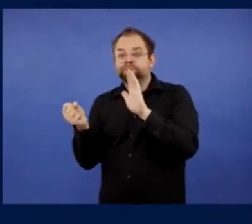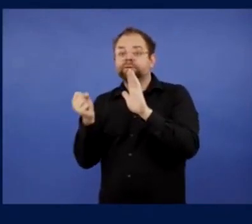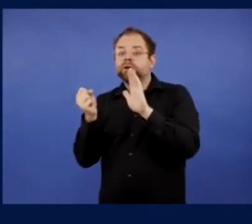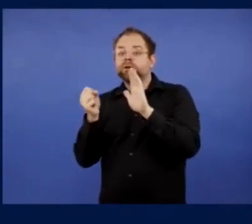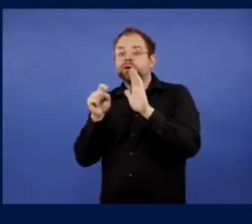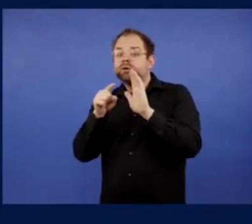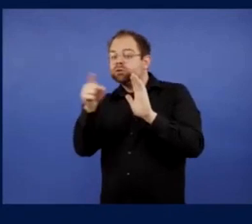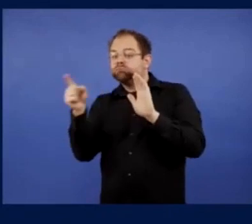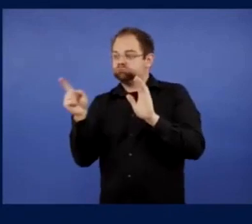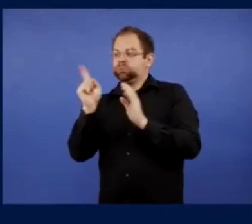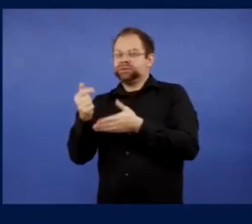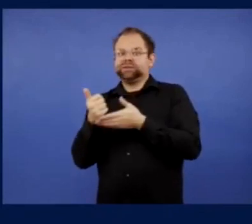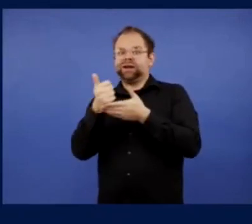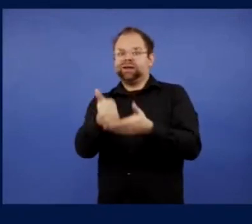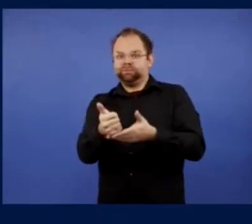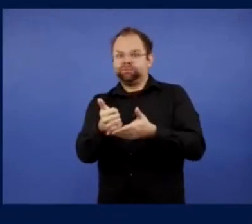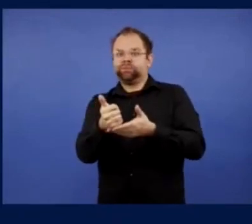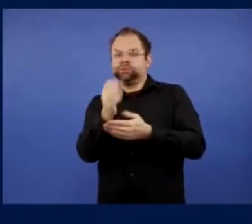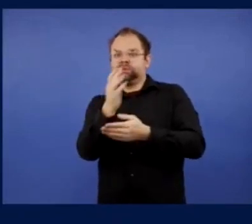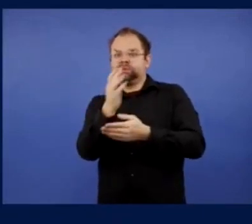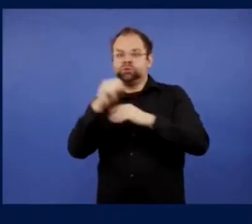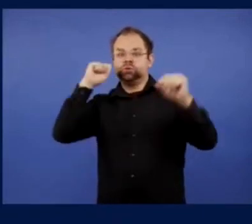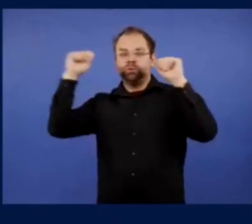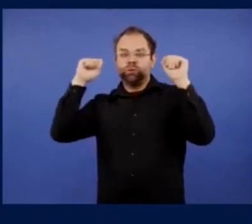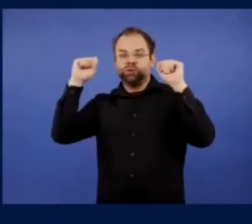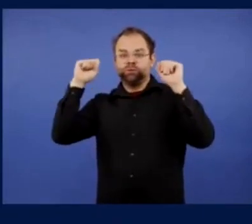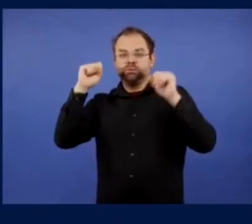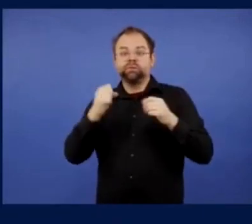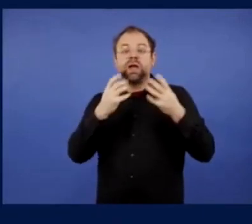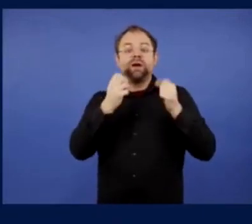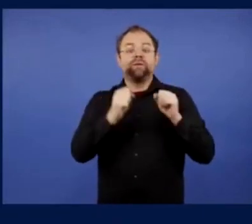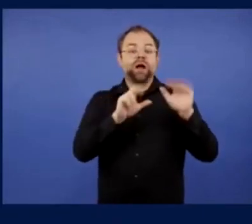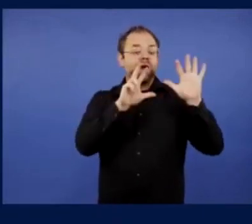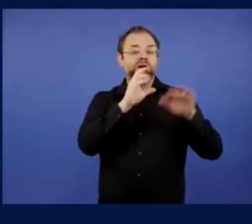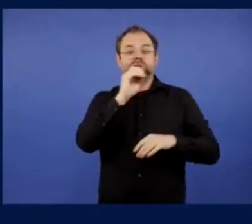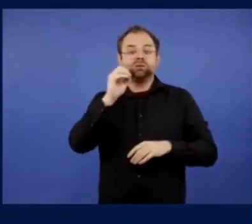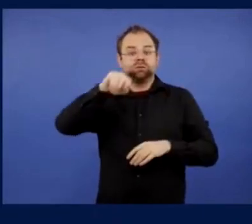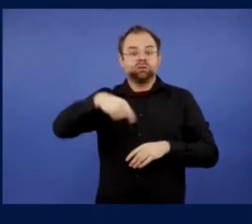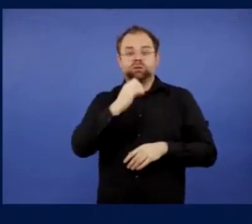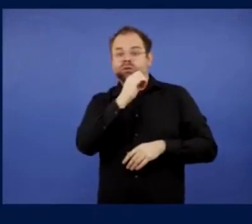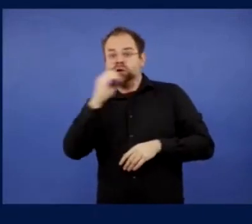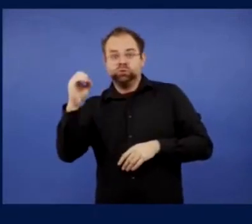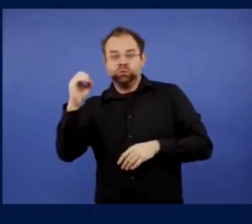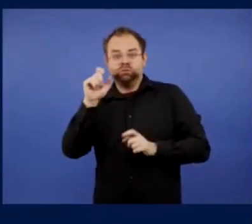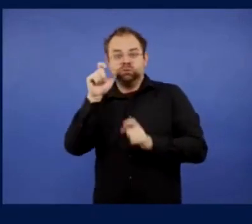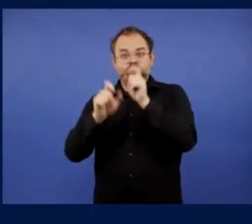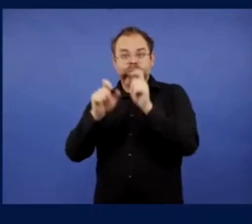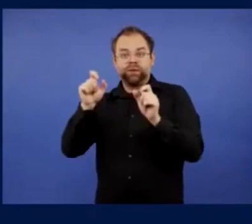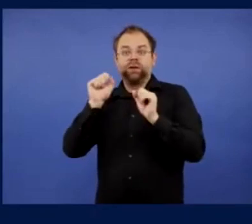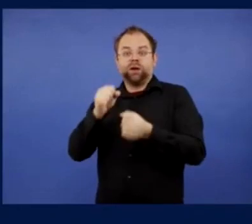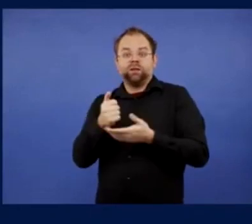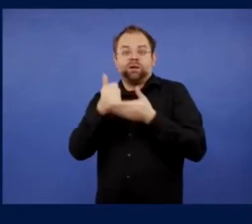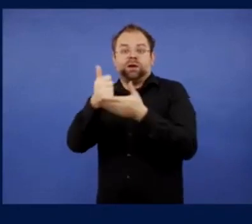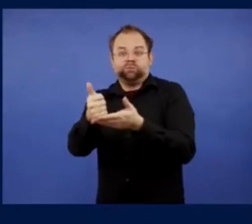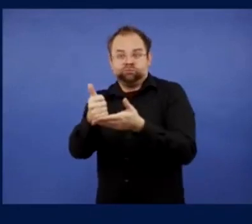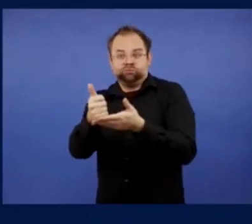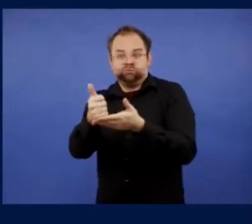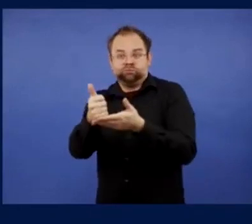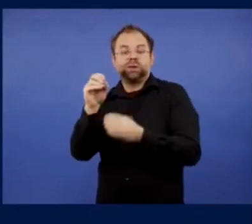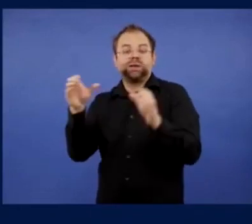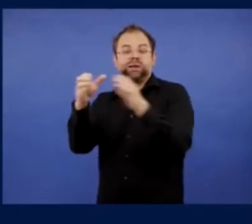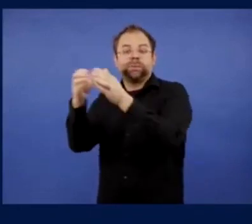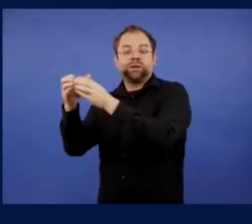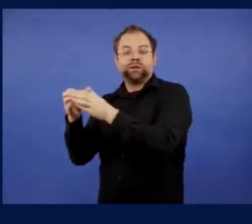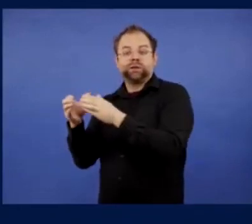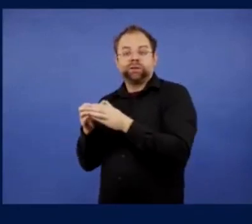get clubs to comply with the accessible stadia guidelines, but don't just look to meet the minimum standards, try and set some